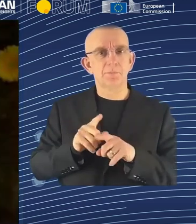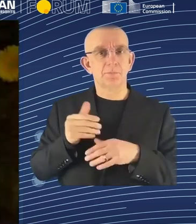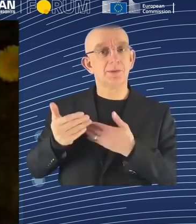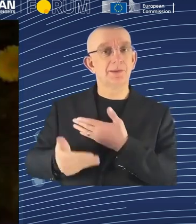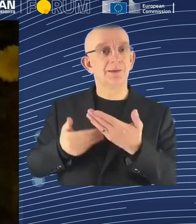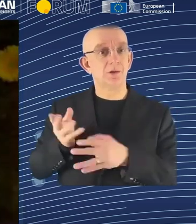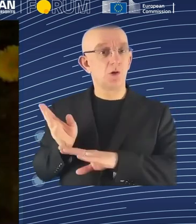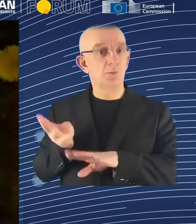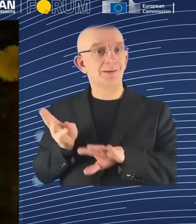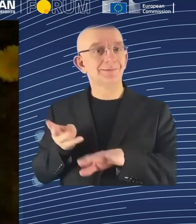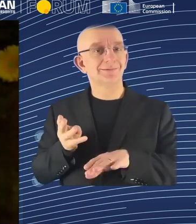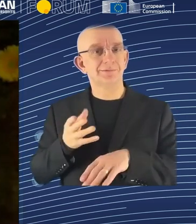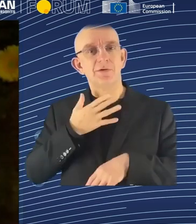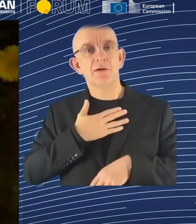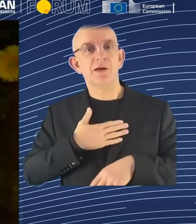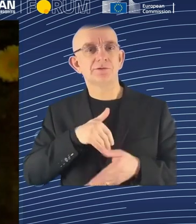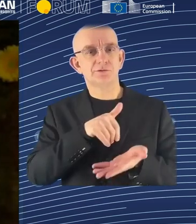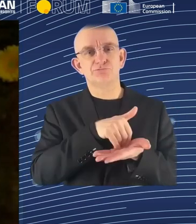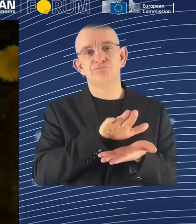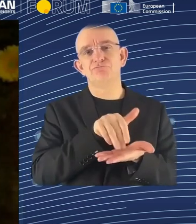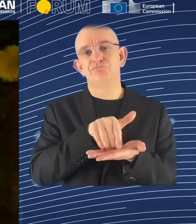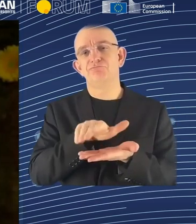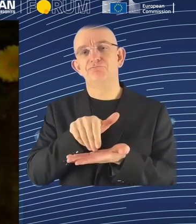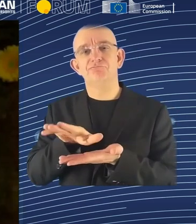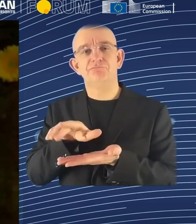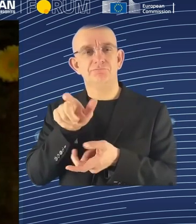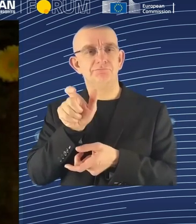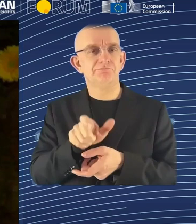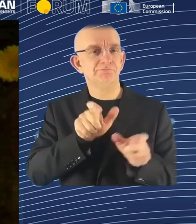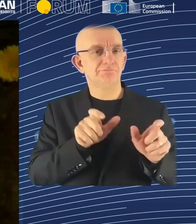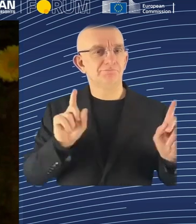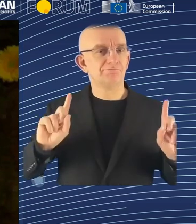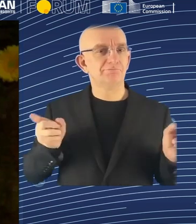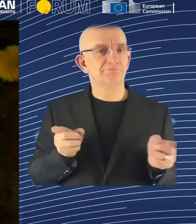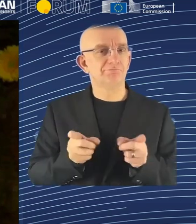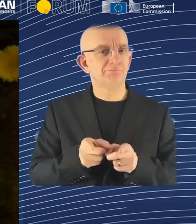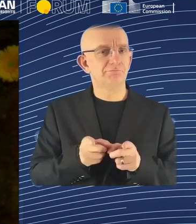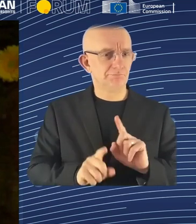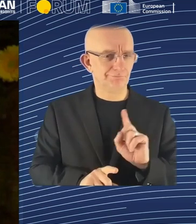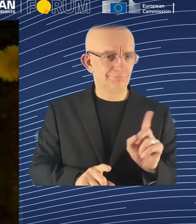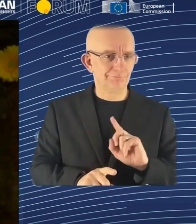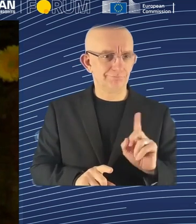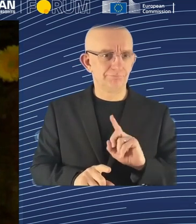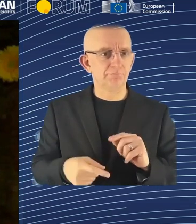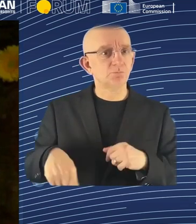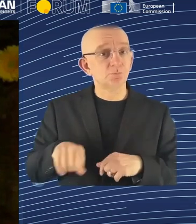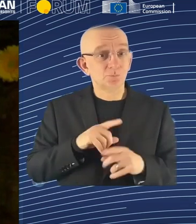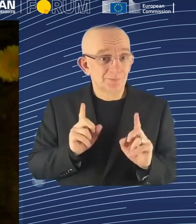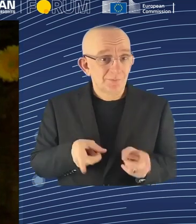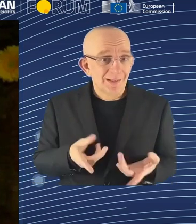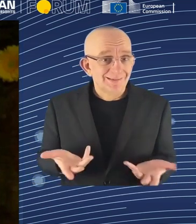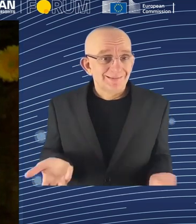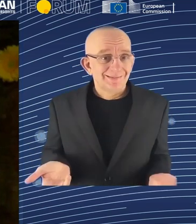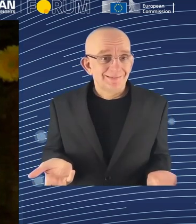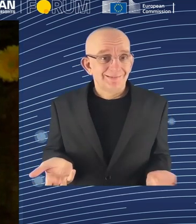but because we need to do it because we have a demographic situation. You see, we will